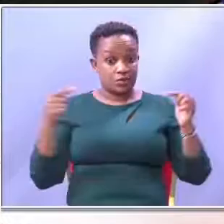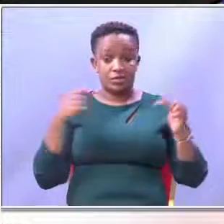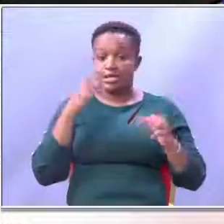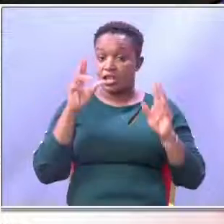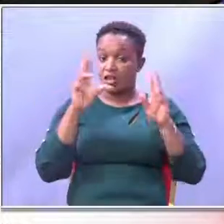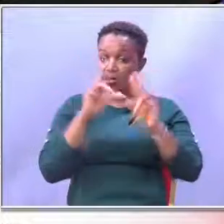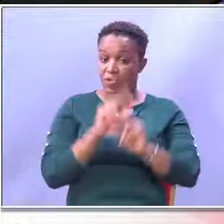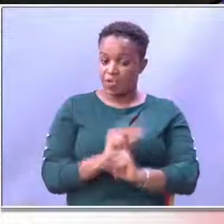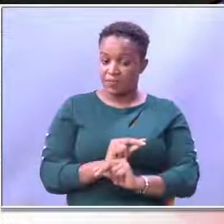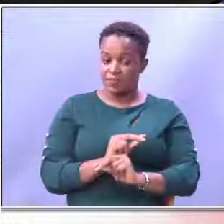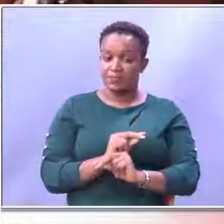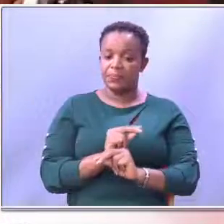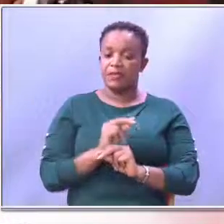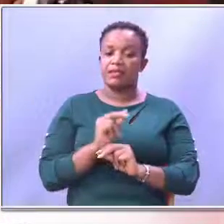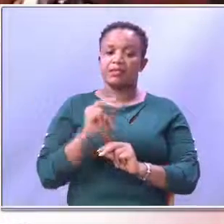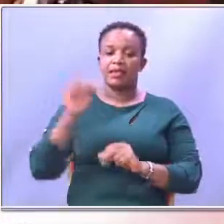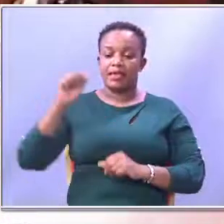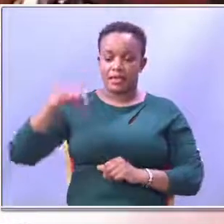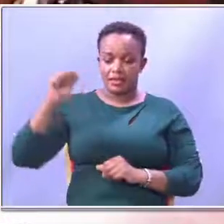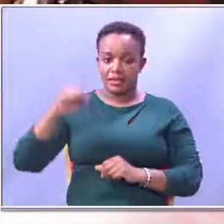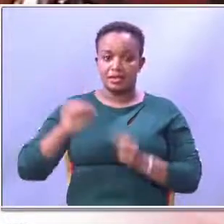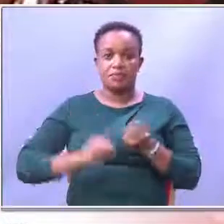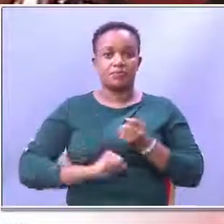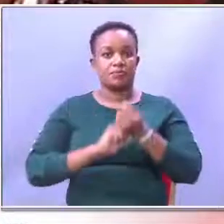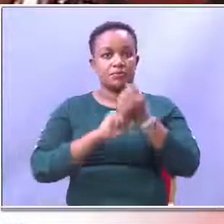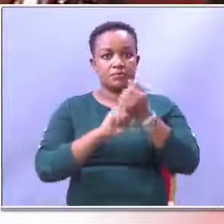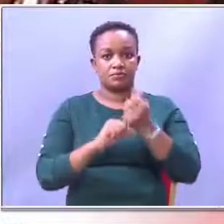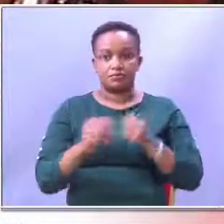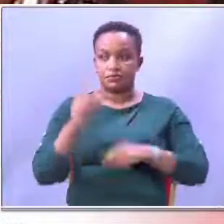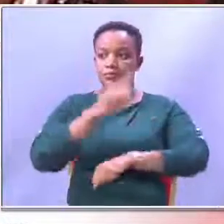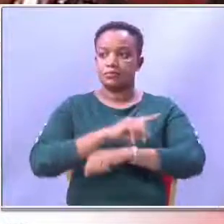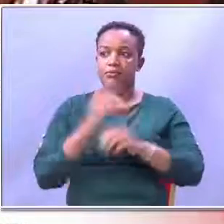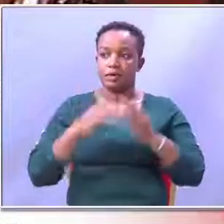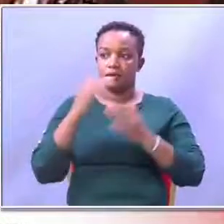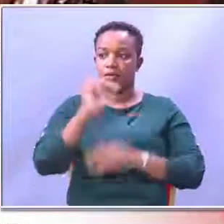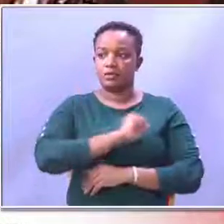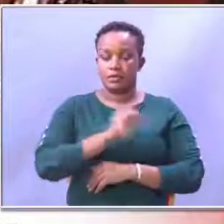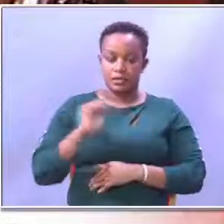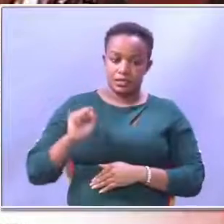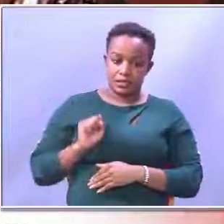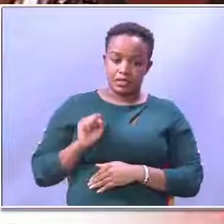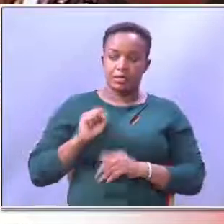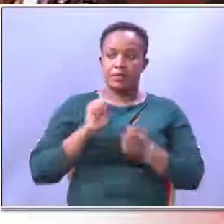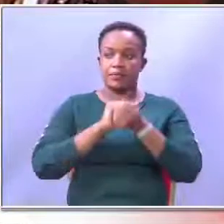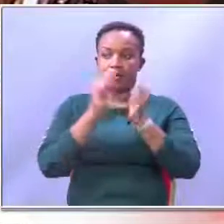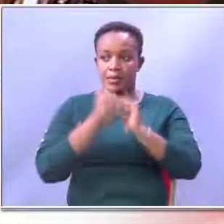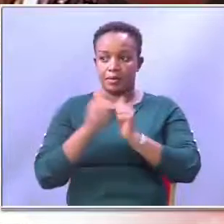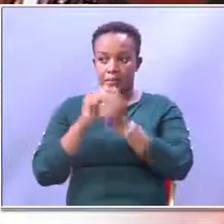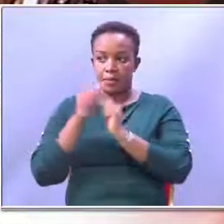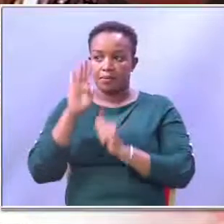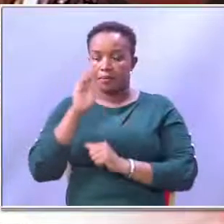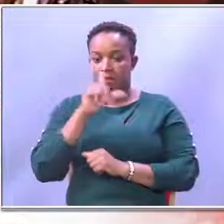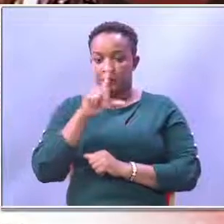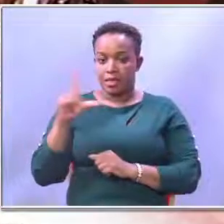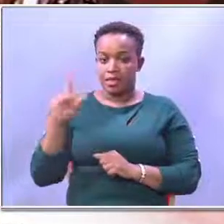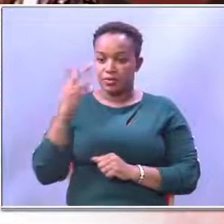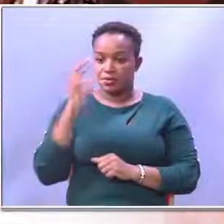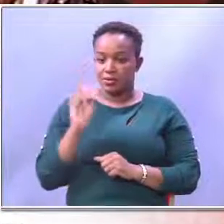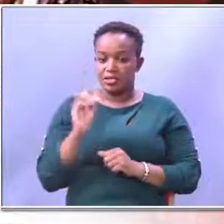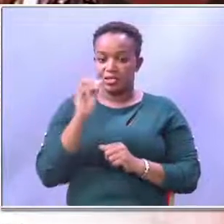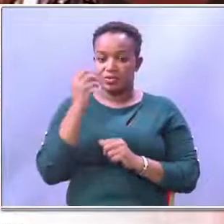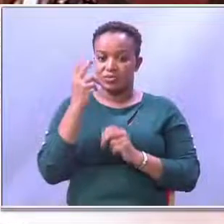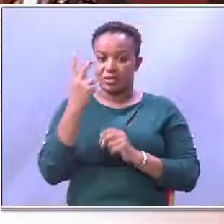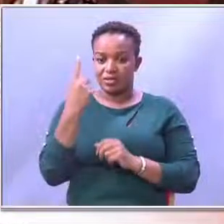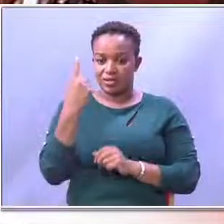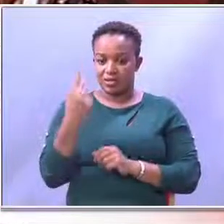nay, the ayes have it. A day after the Senate approved the Election Amendment Bill 2021 that seeks